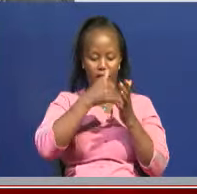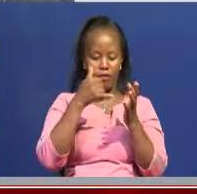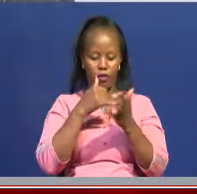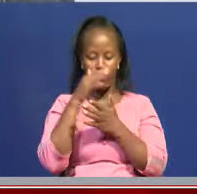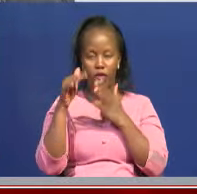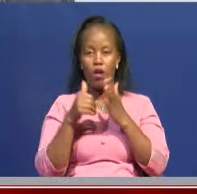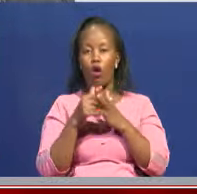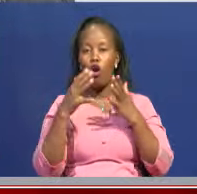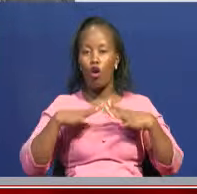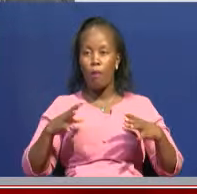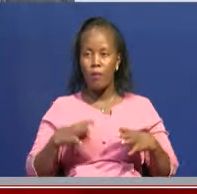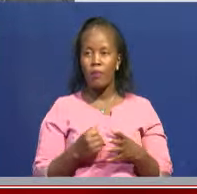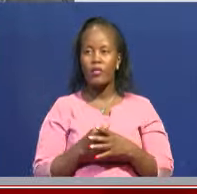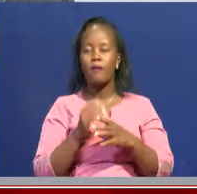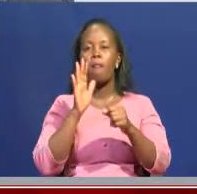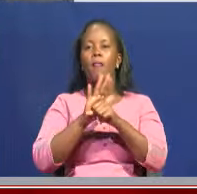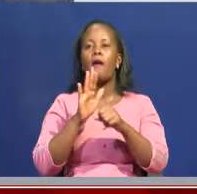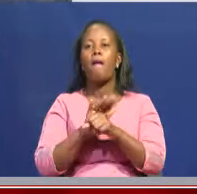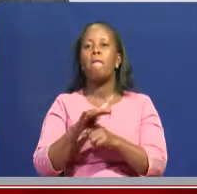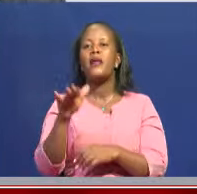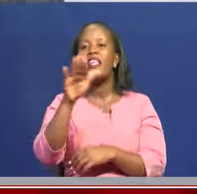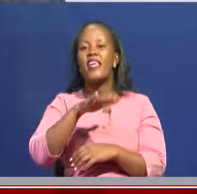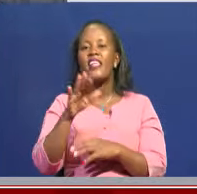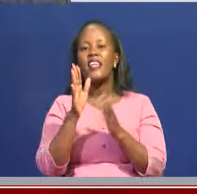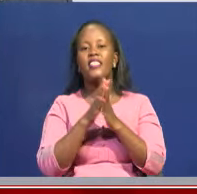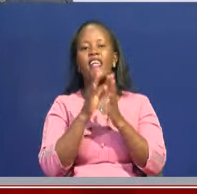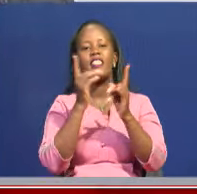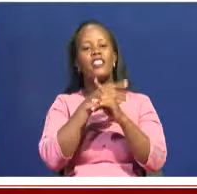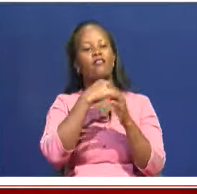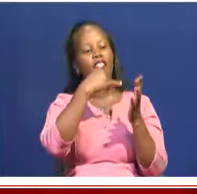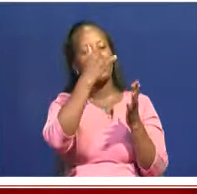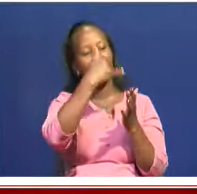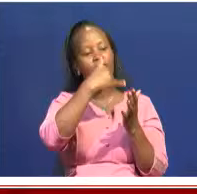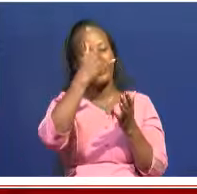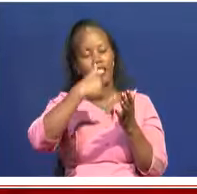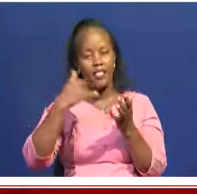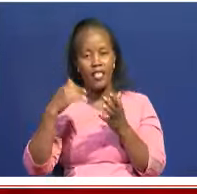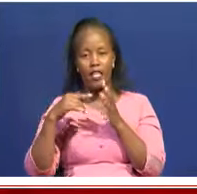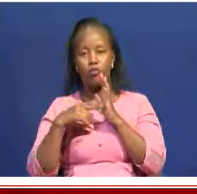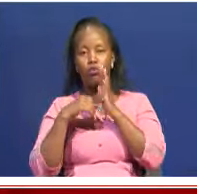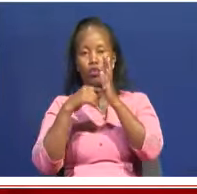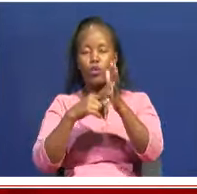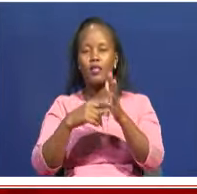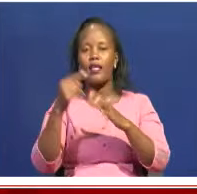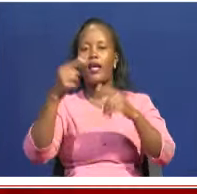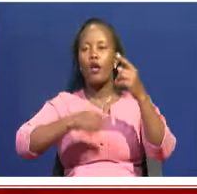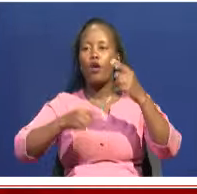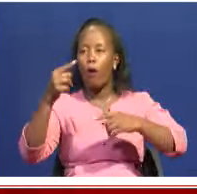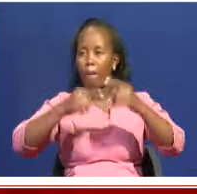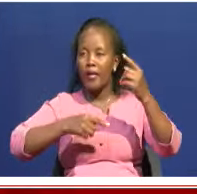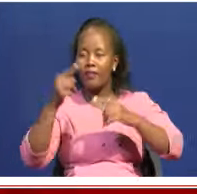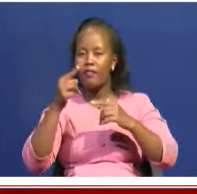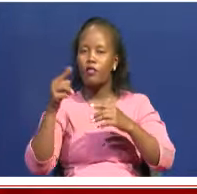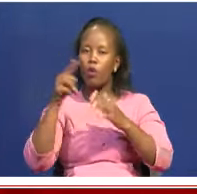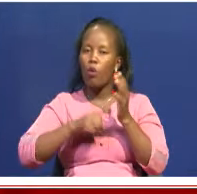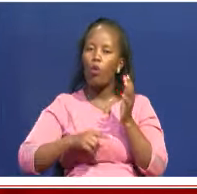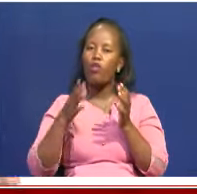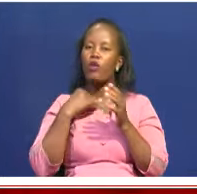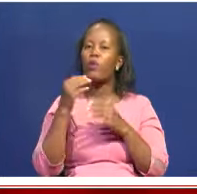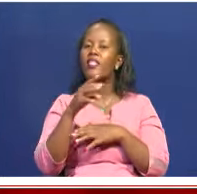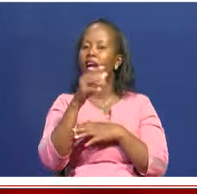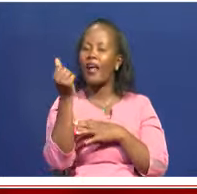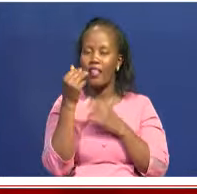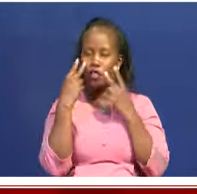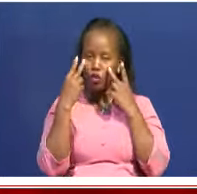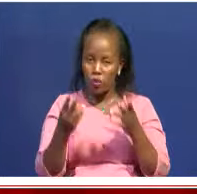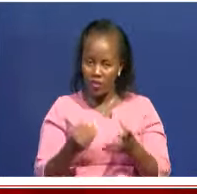So if it's different provinces that will have different designers coming together and showcasing competitively what they want the Kenyan dress to be. So